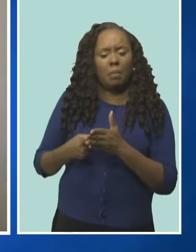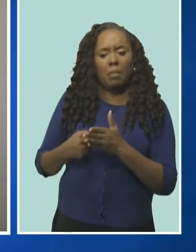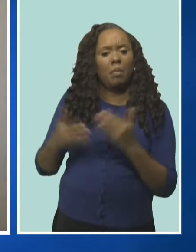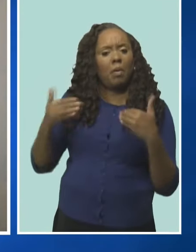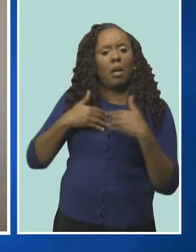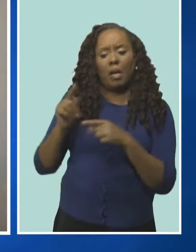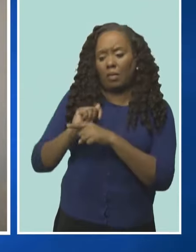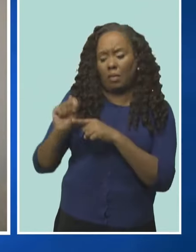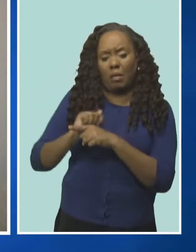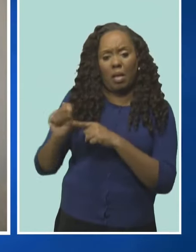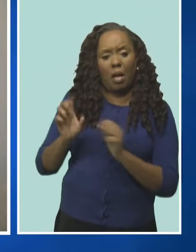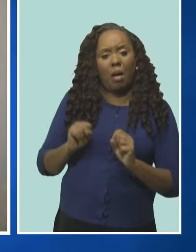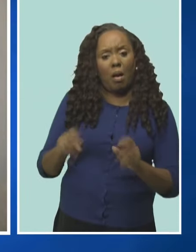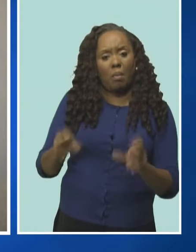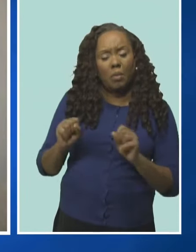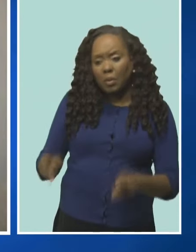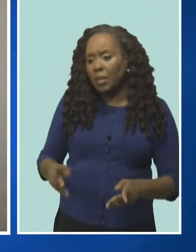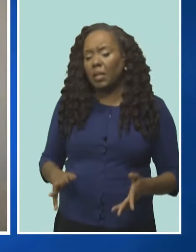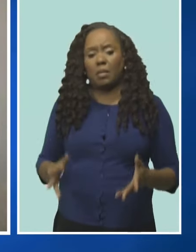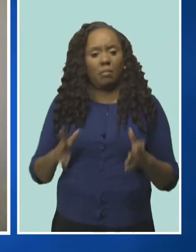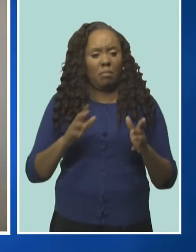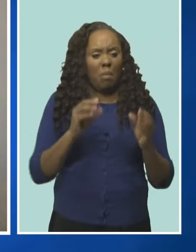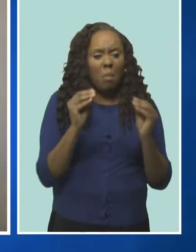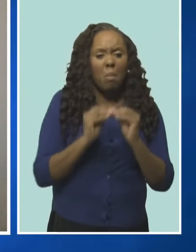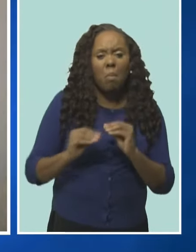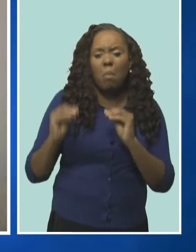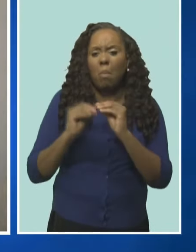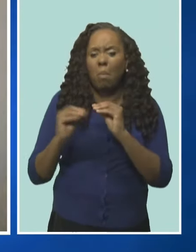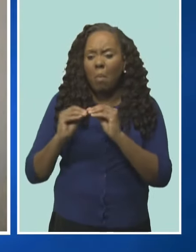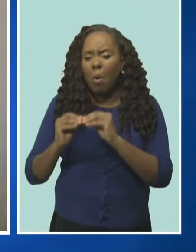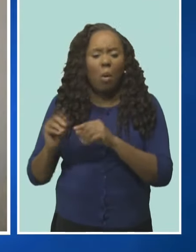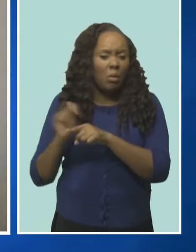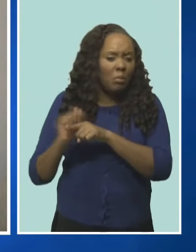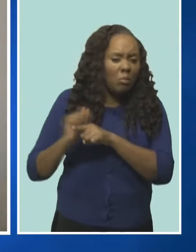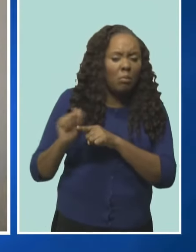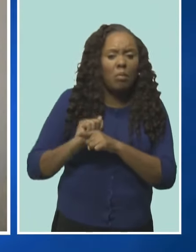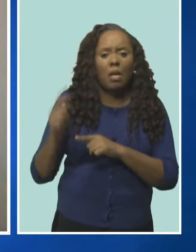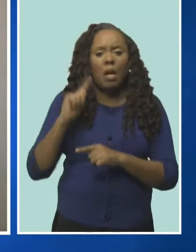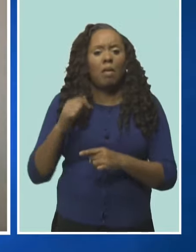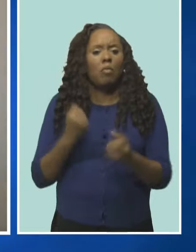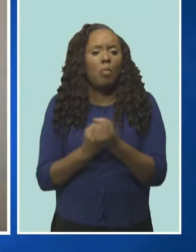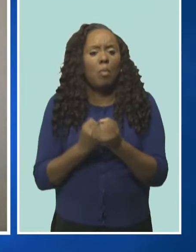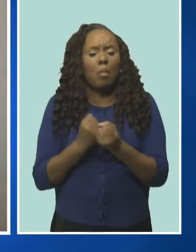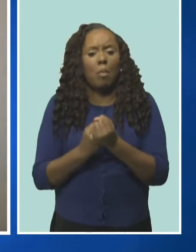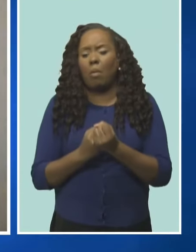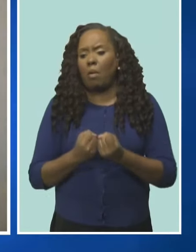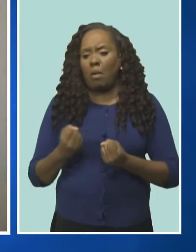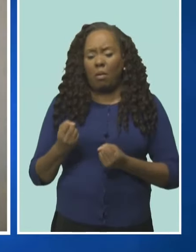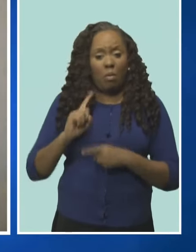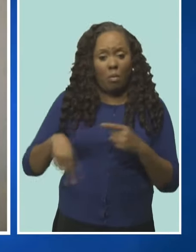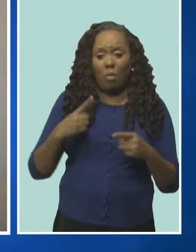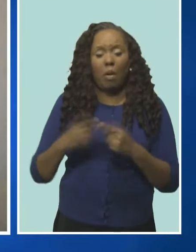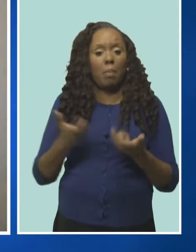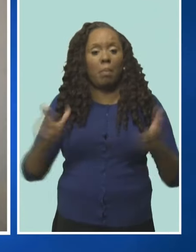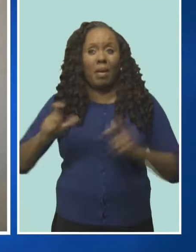what we do in our collaboration grant with the festival, but greater training opportunities as larger companies come in and work with